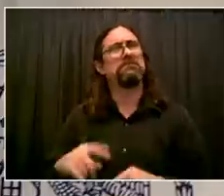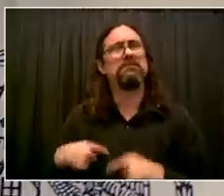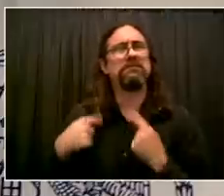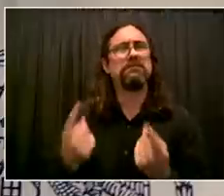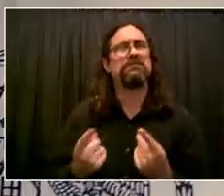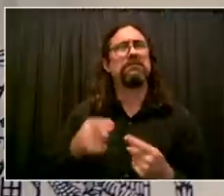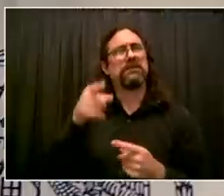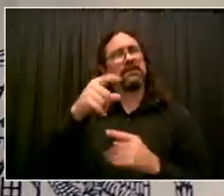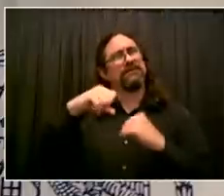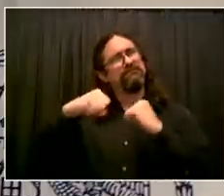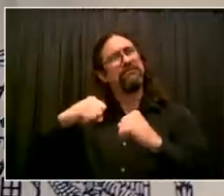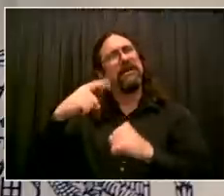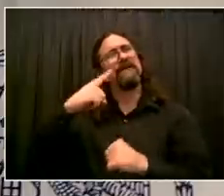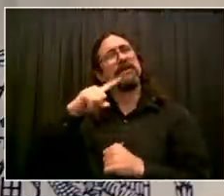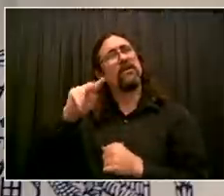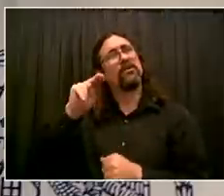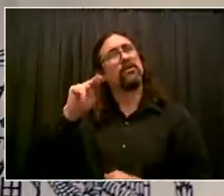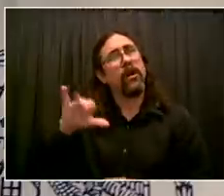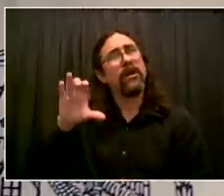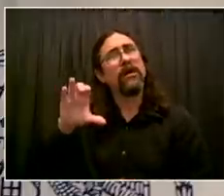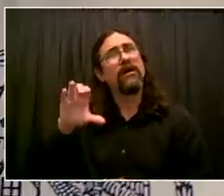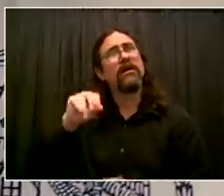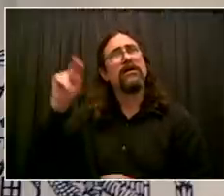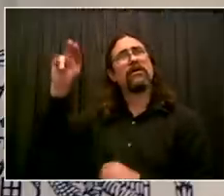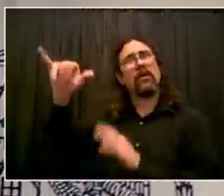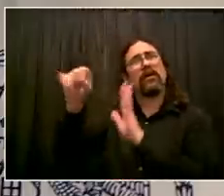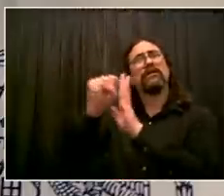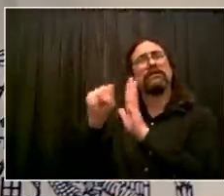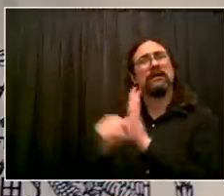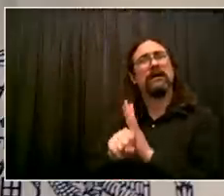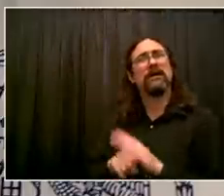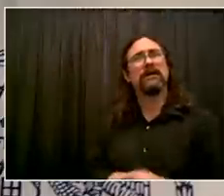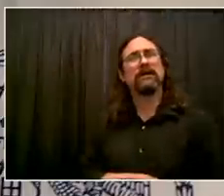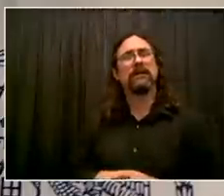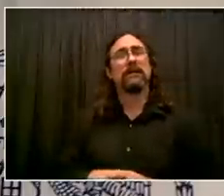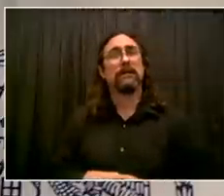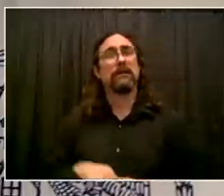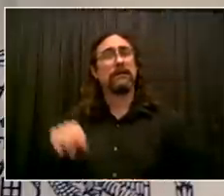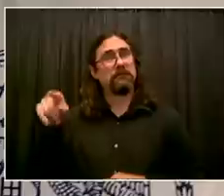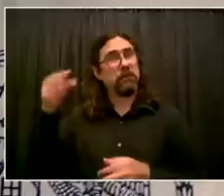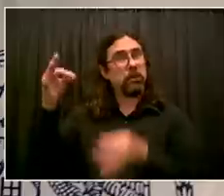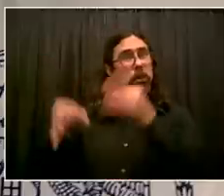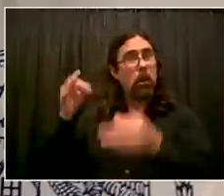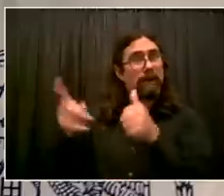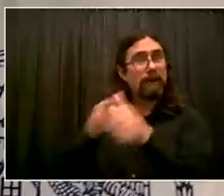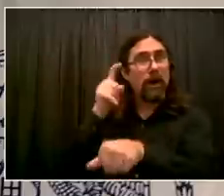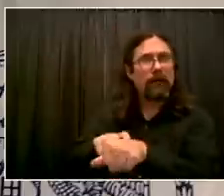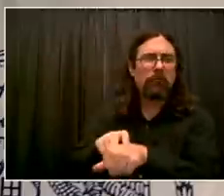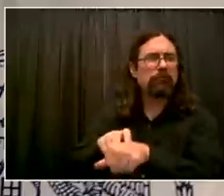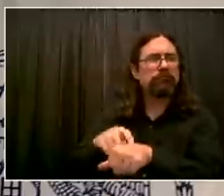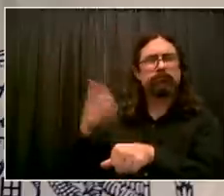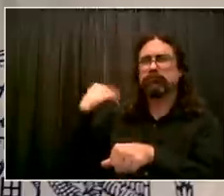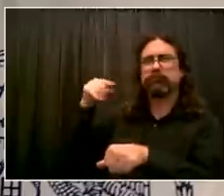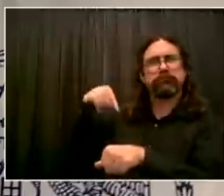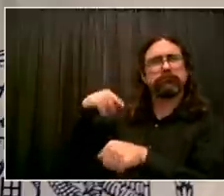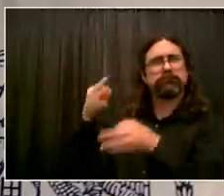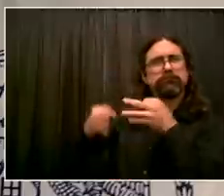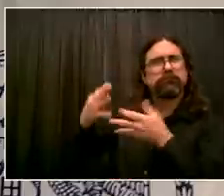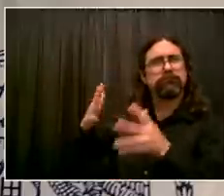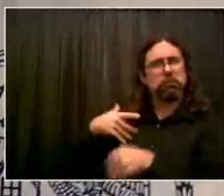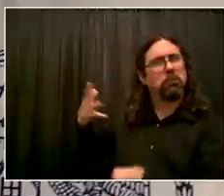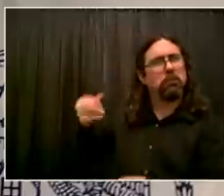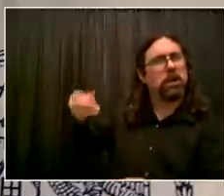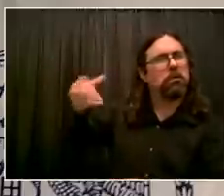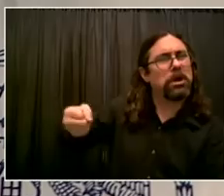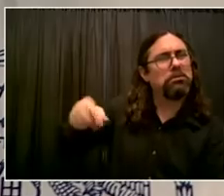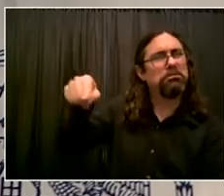expect to win again and quickly this week. In the meantime, for the next few days, the previous vaccinate or test